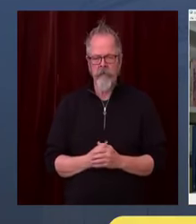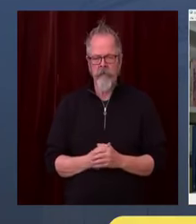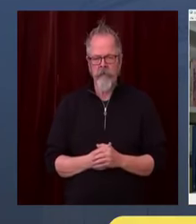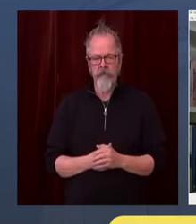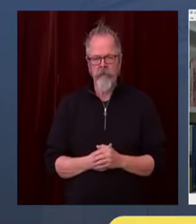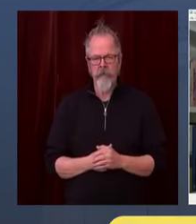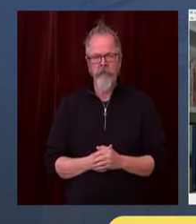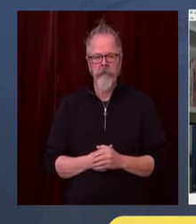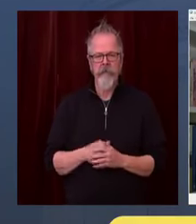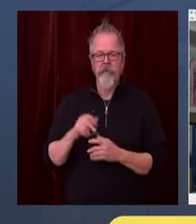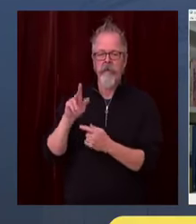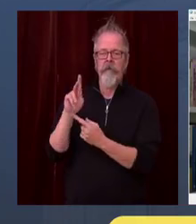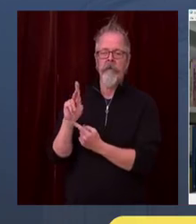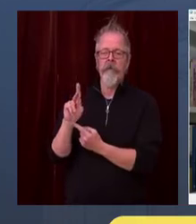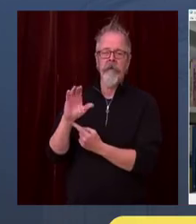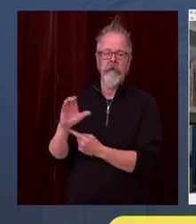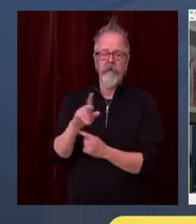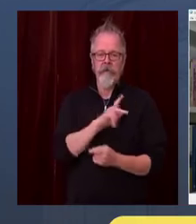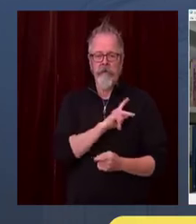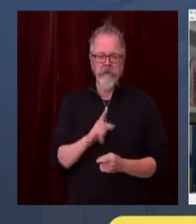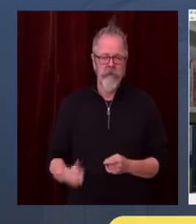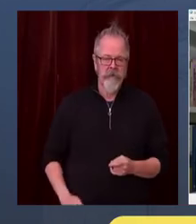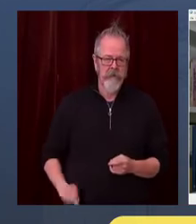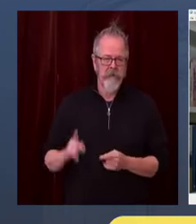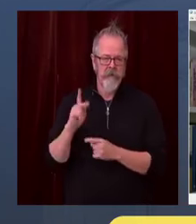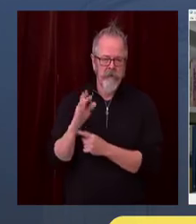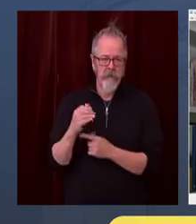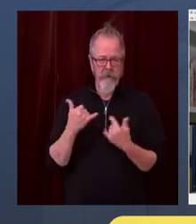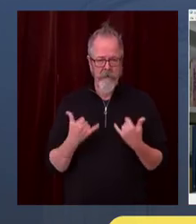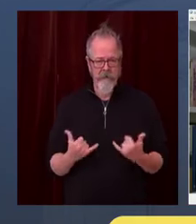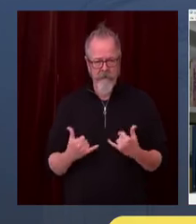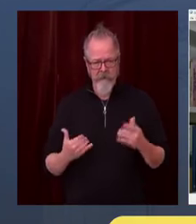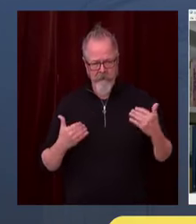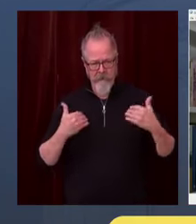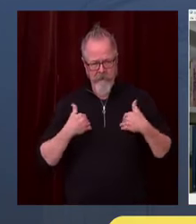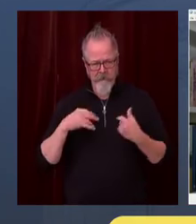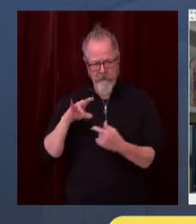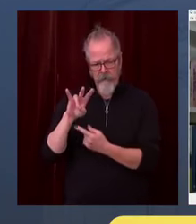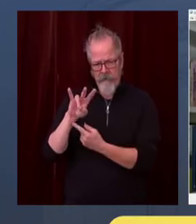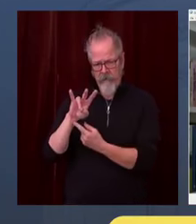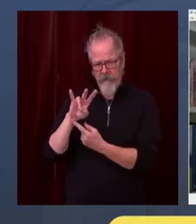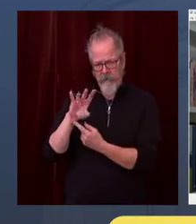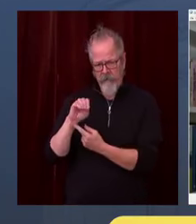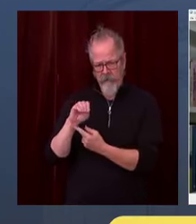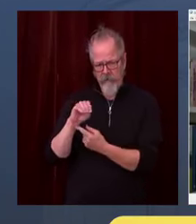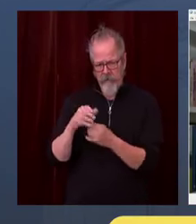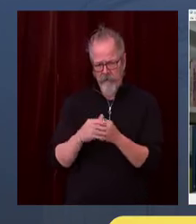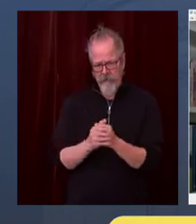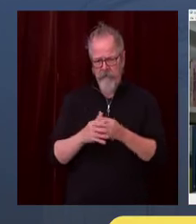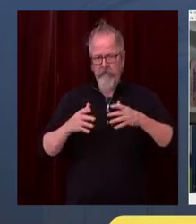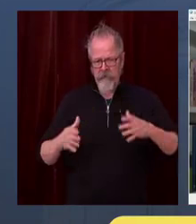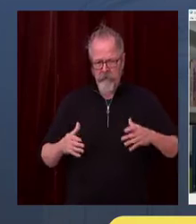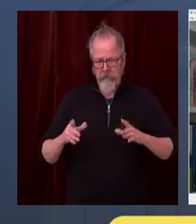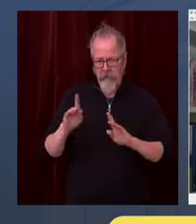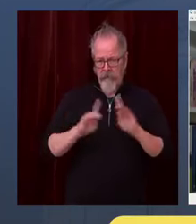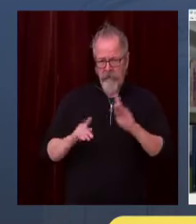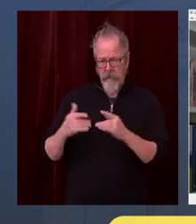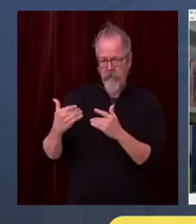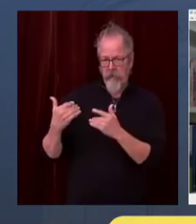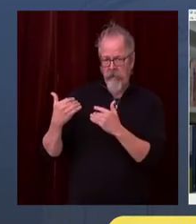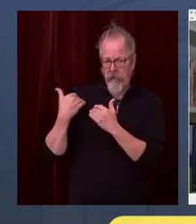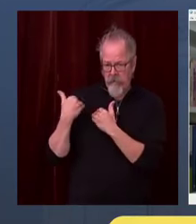to our core group of 70. We've already added four new test sites in South King County, where the incidence rate